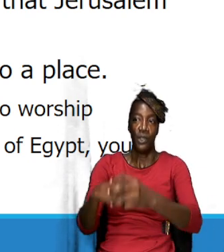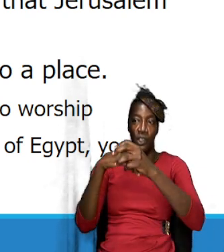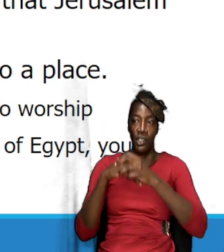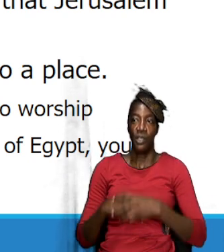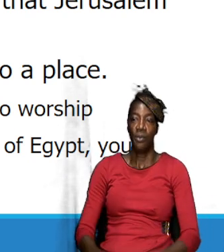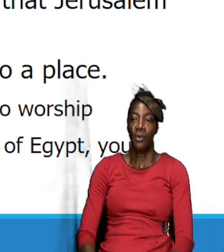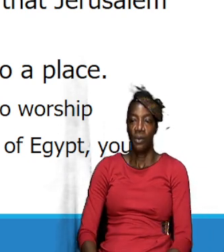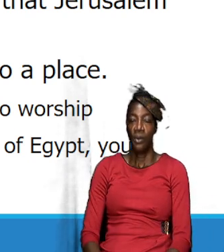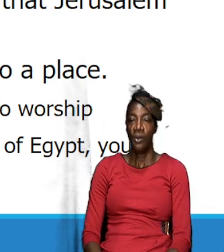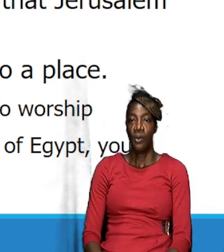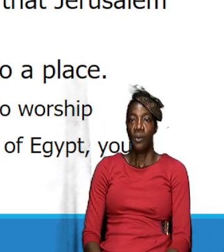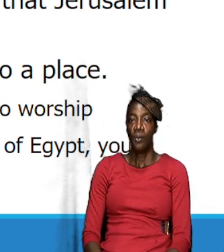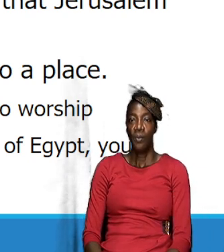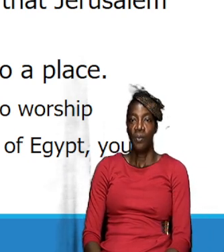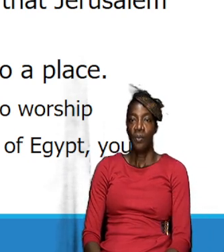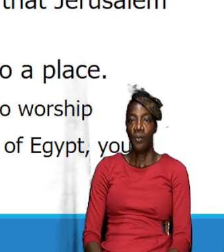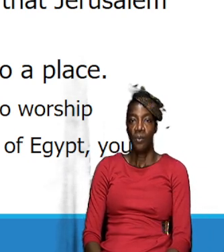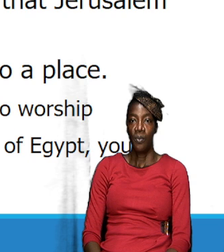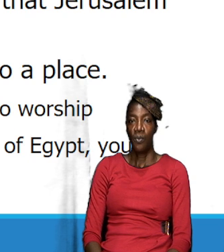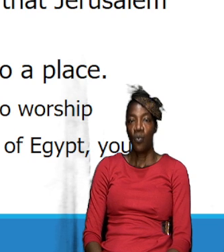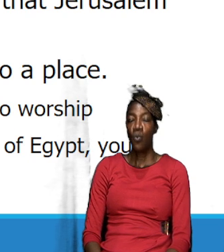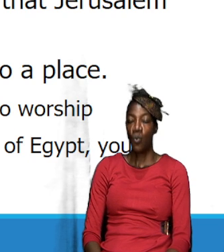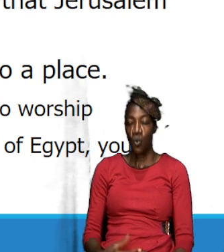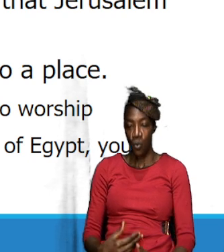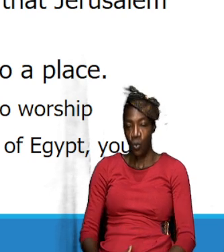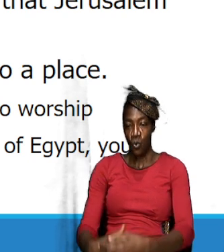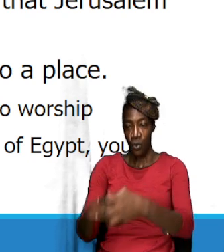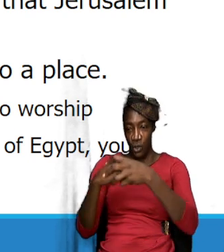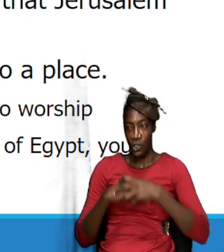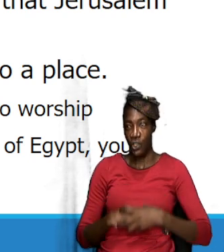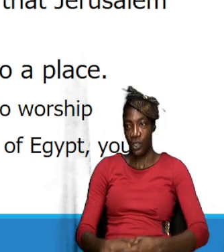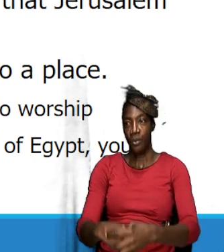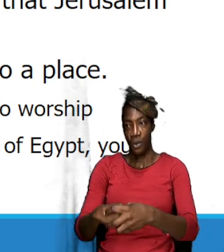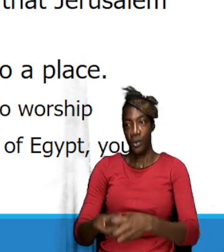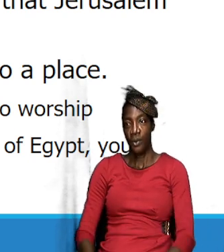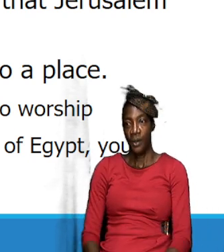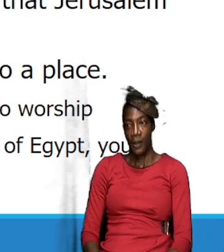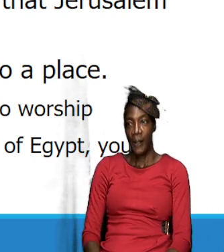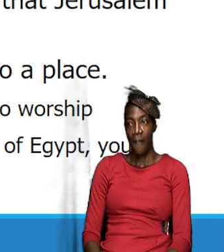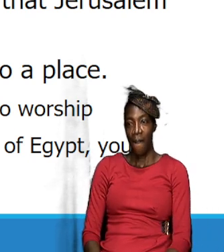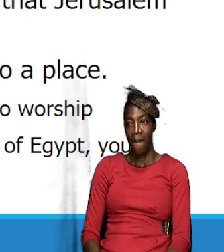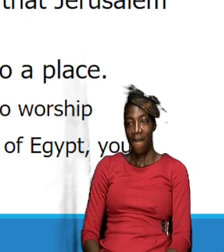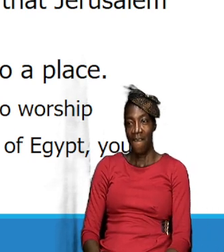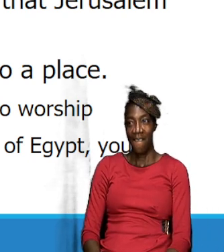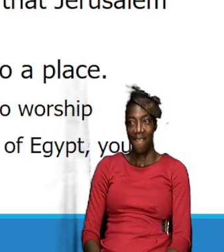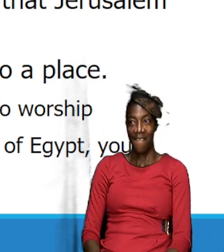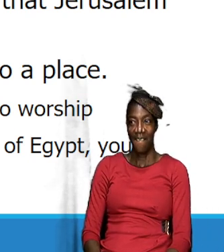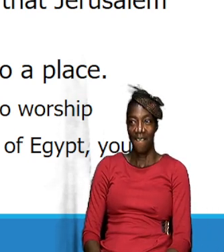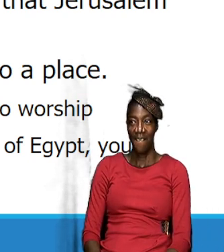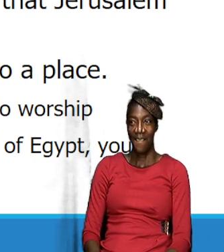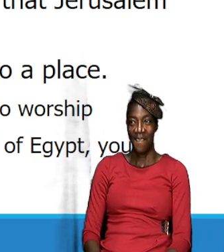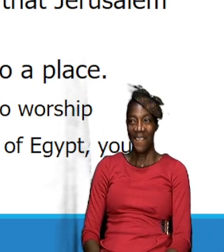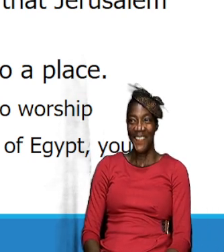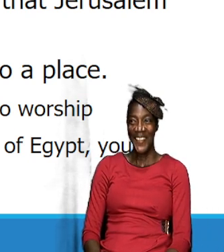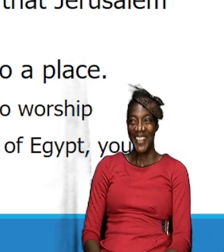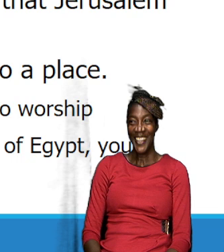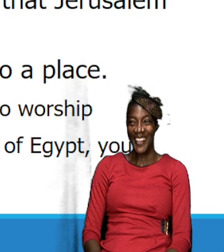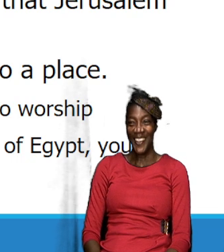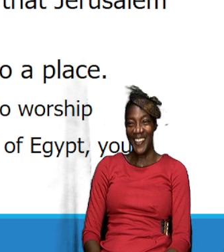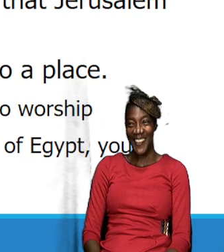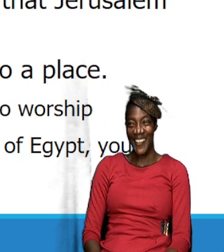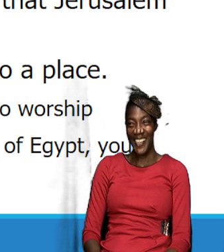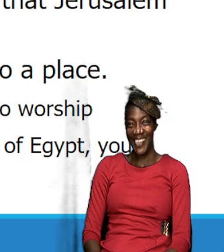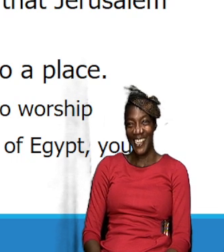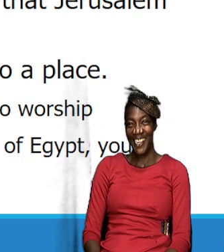the last thing we're going to look at quickly is worship I'm not sure if I'm told that is just probably five minutes leave